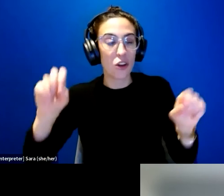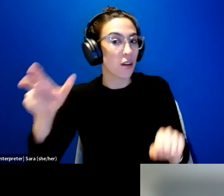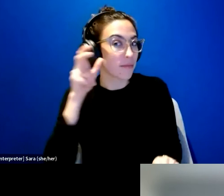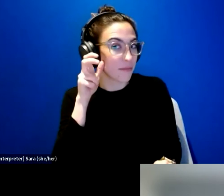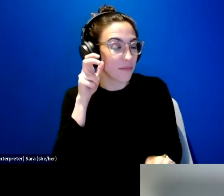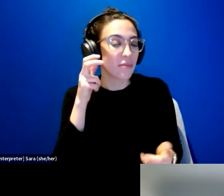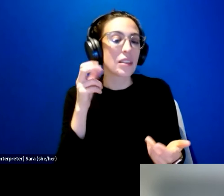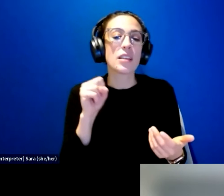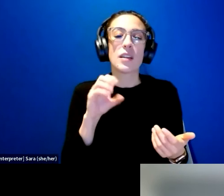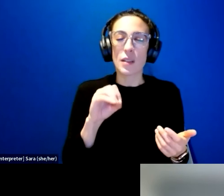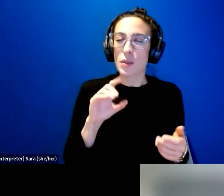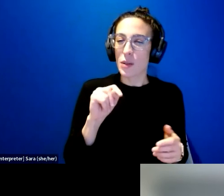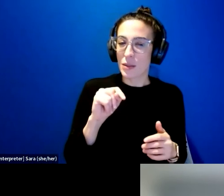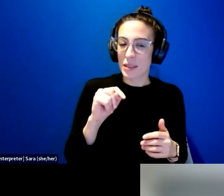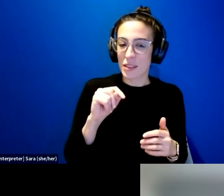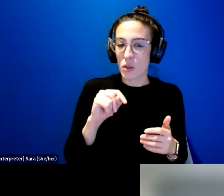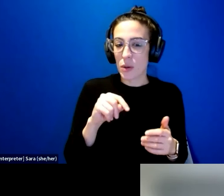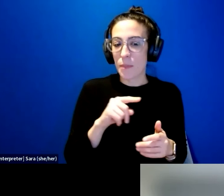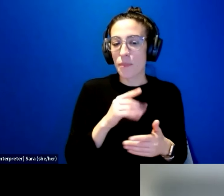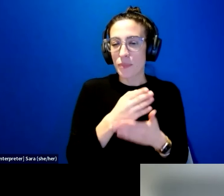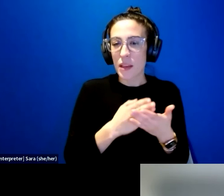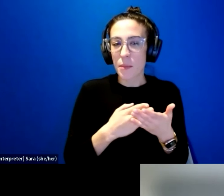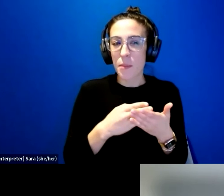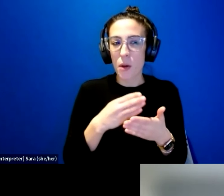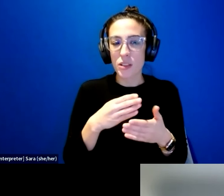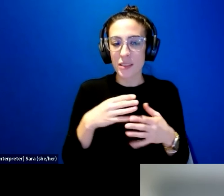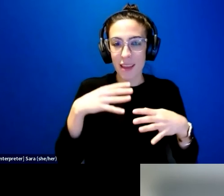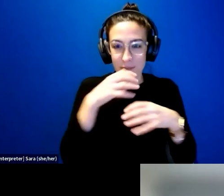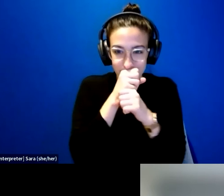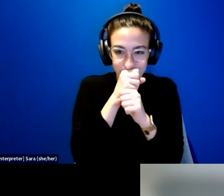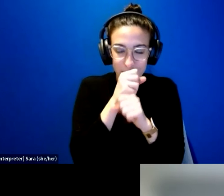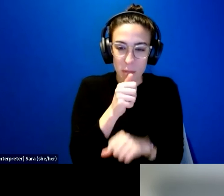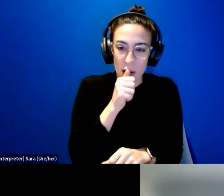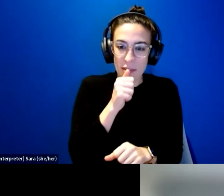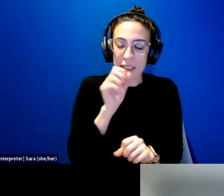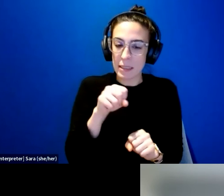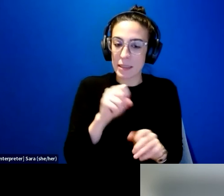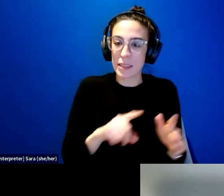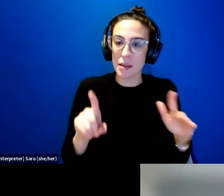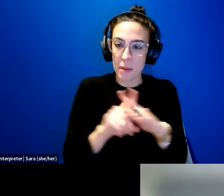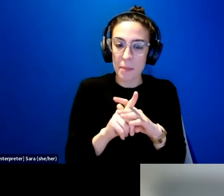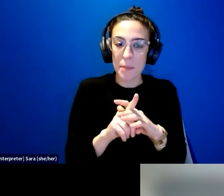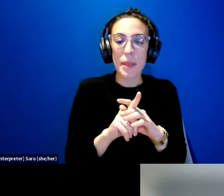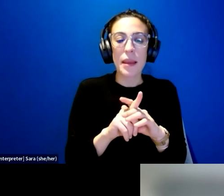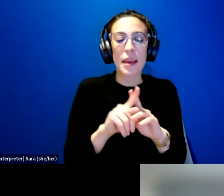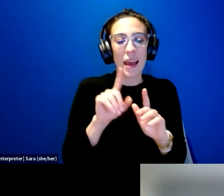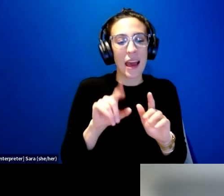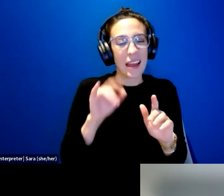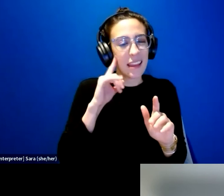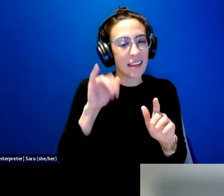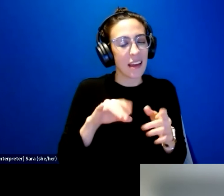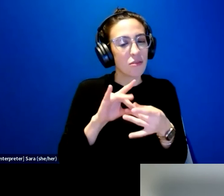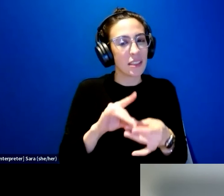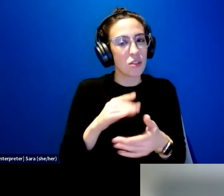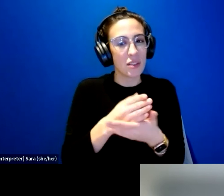So those aspects of privacy did come into it. And I think that also plays into some of the future requests that they've had.